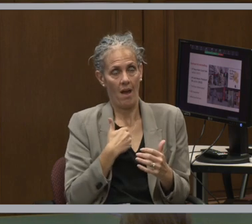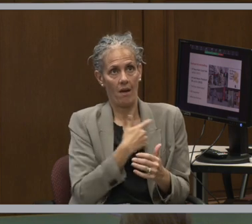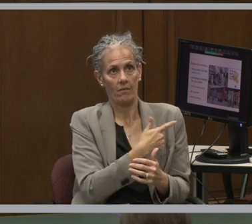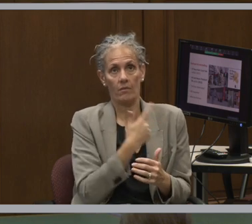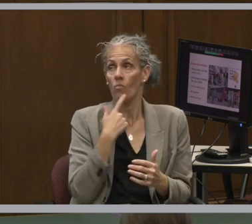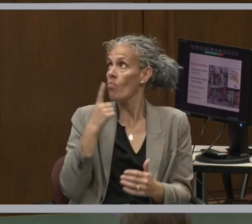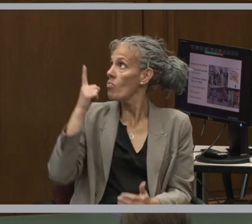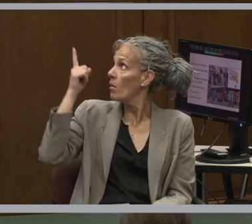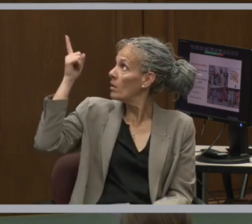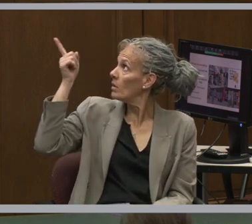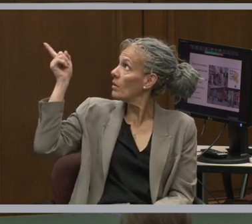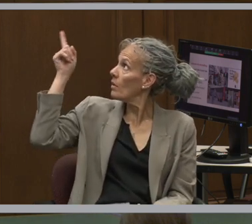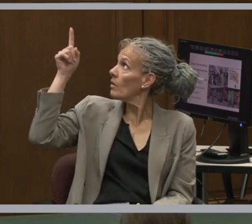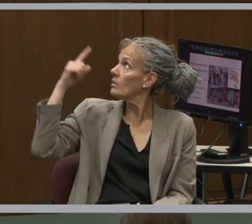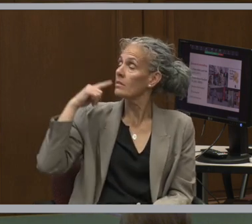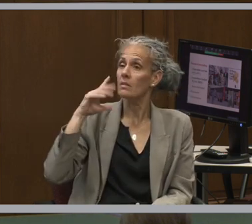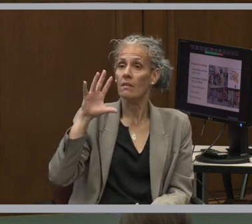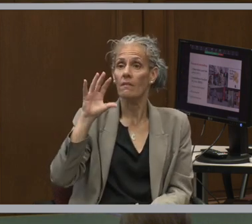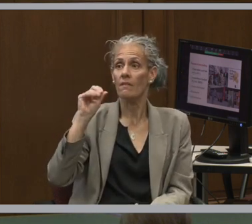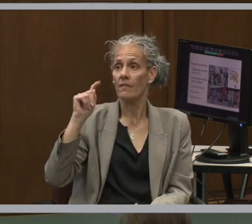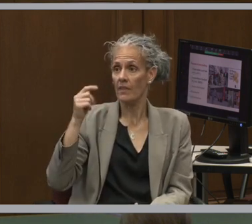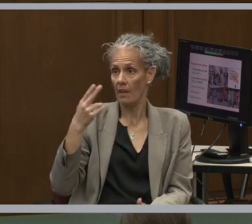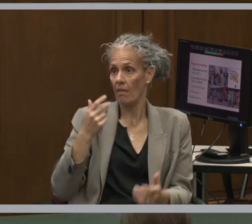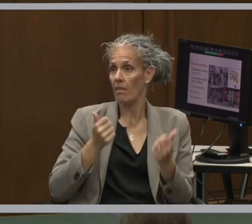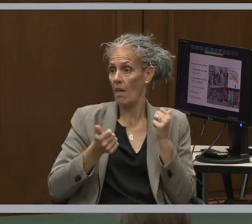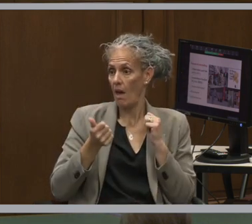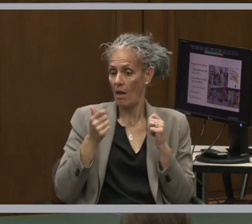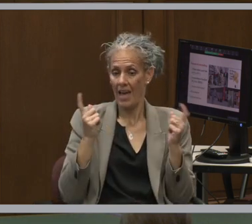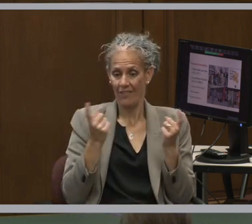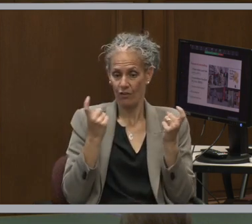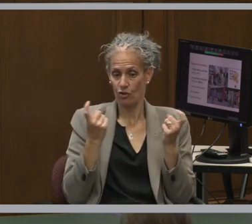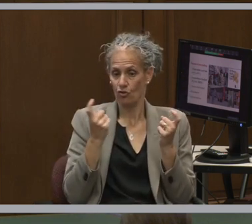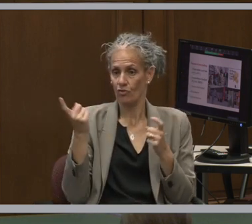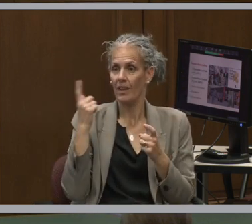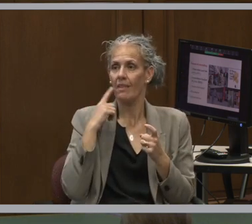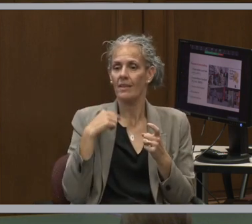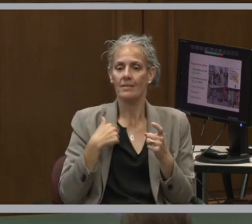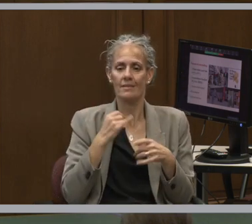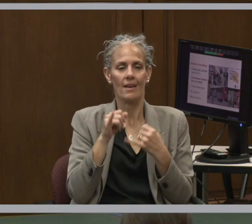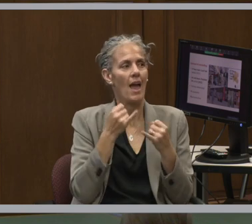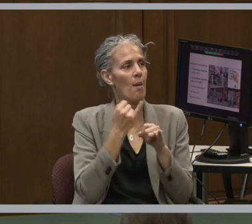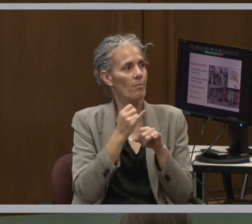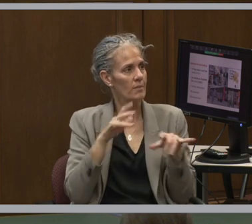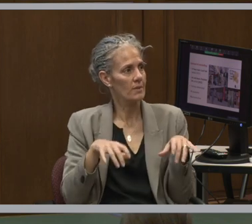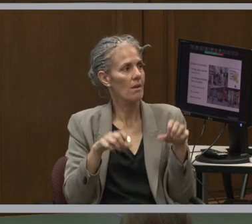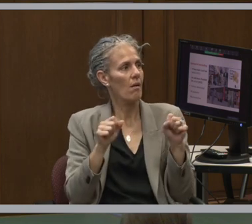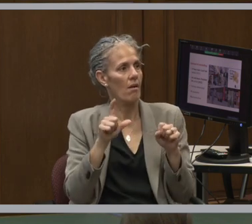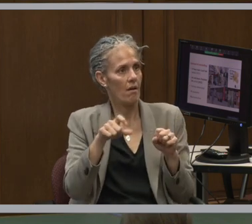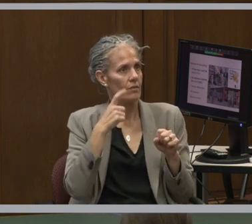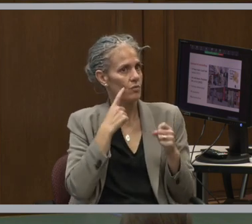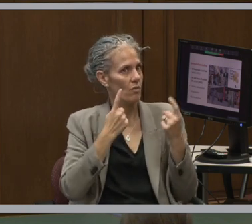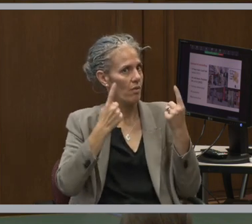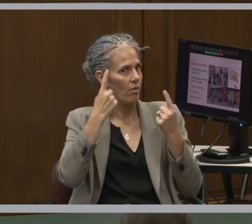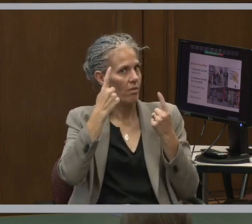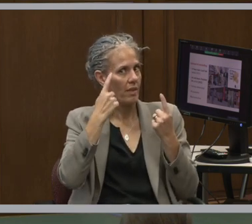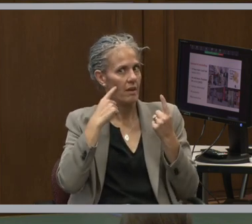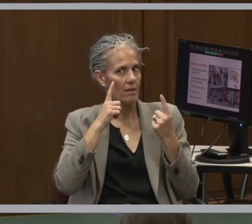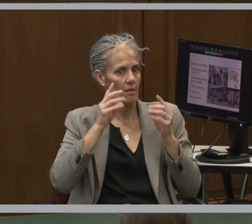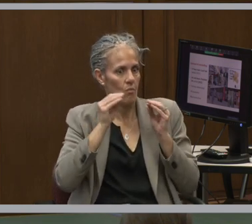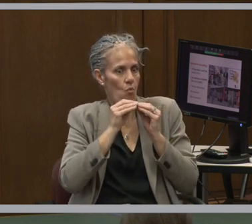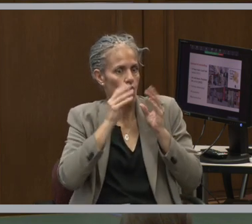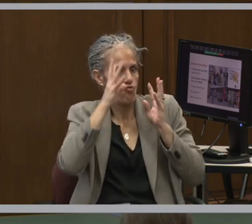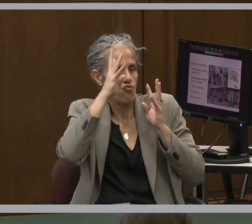are from the 50th anniversary exhibit that I mentioned. This was a campus takeover that we had to think very creatively about